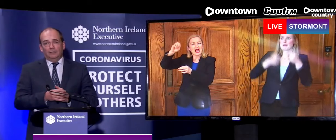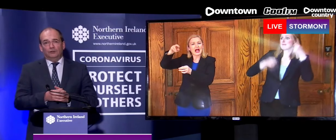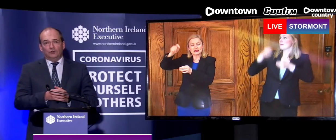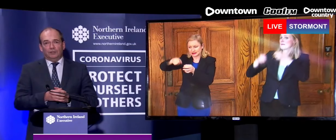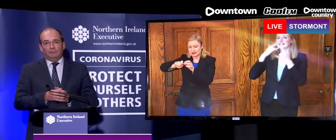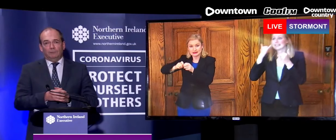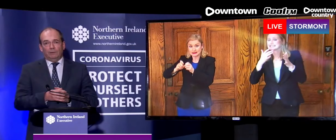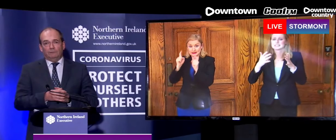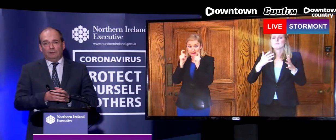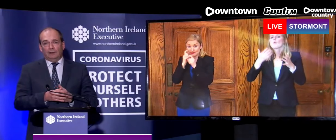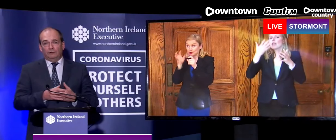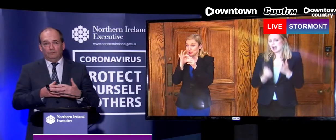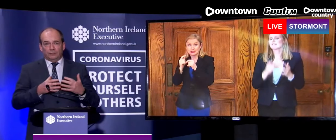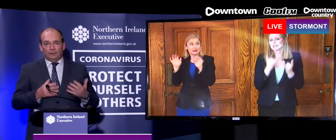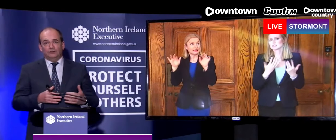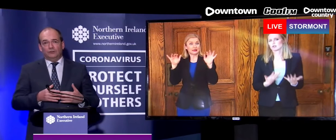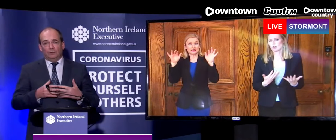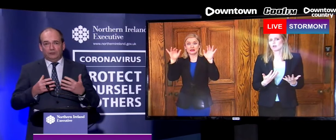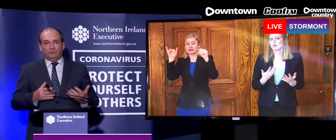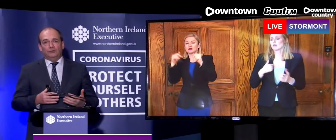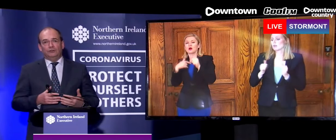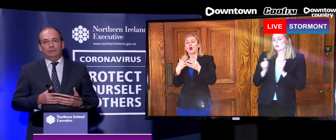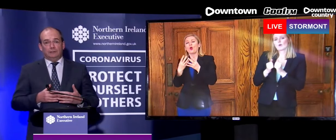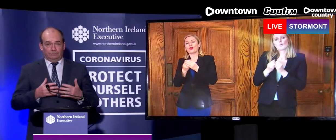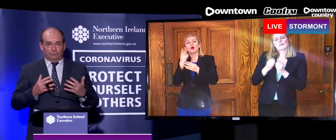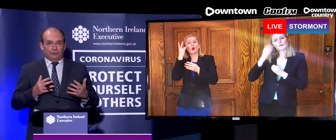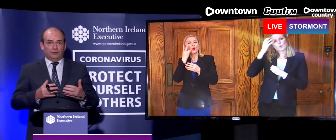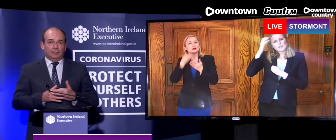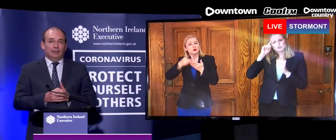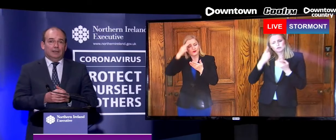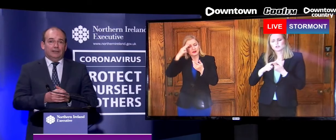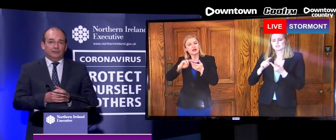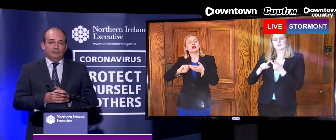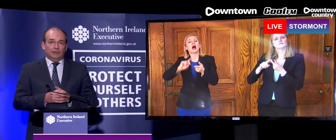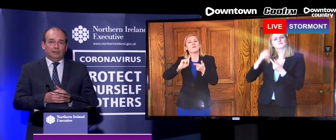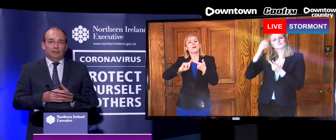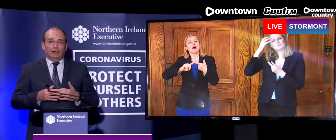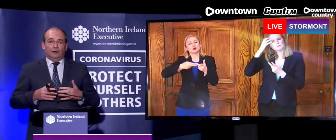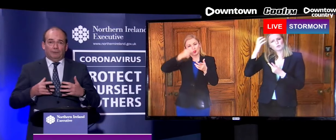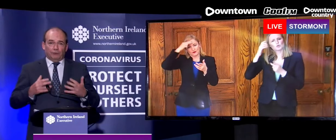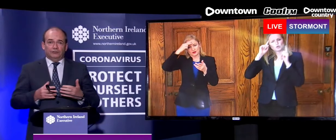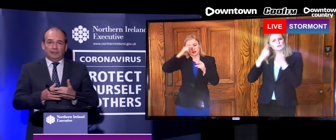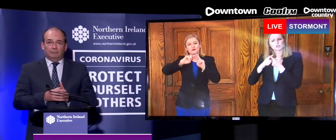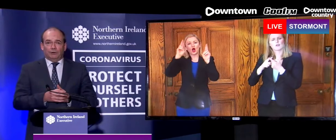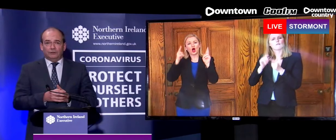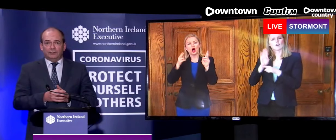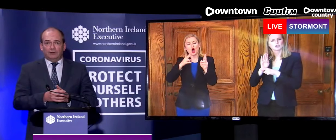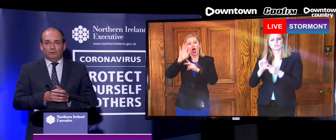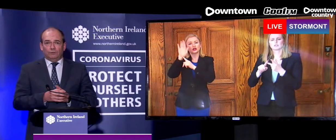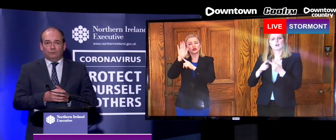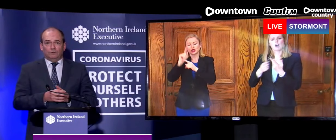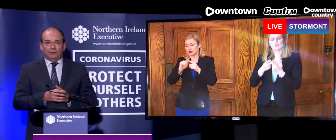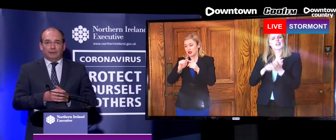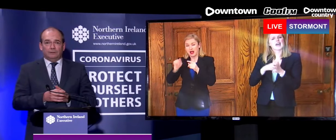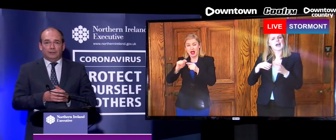a consortium with the University of Ulster, Queen's University, Citric, our pathology laboratories